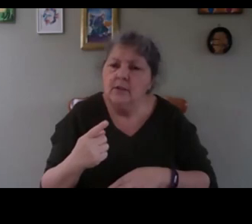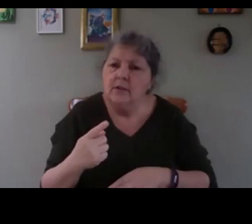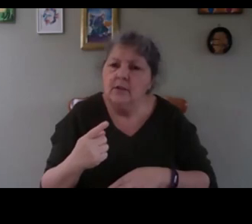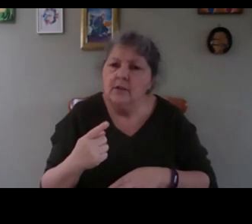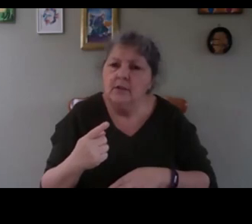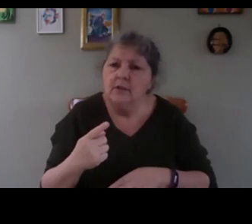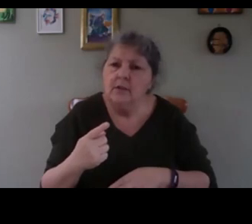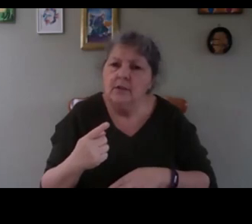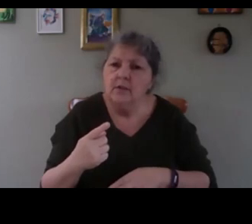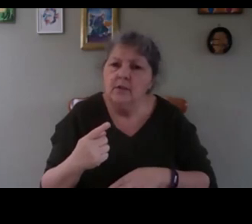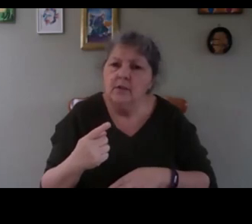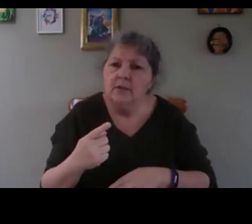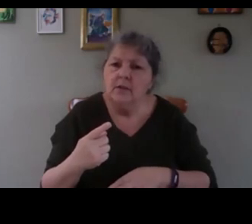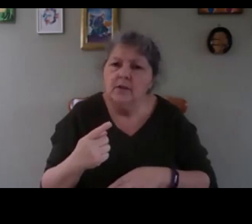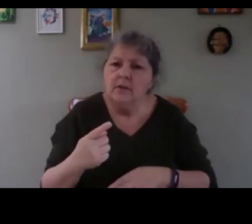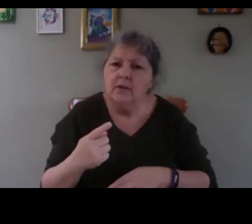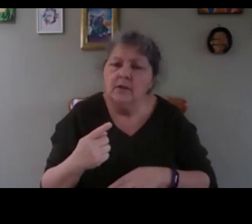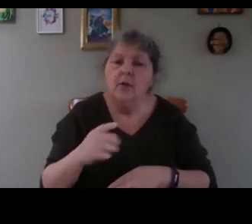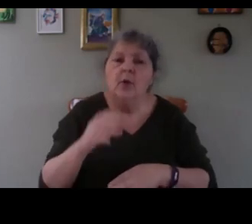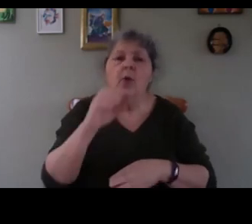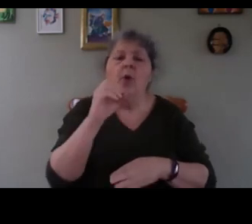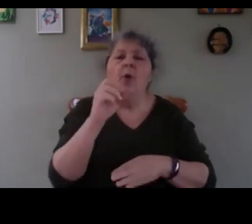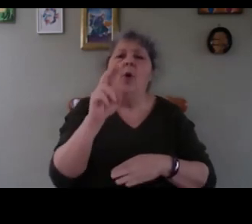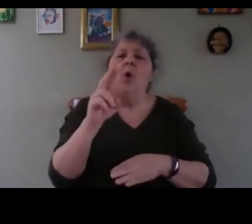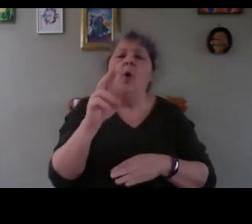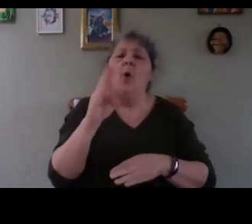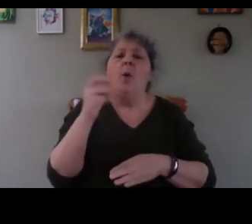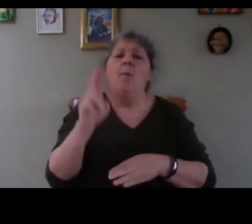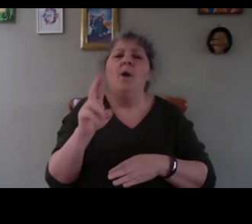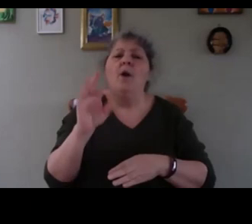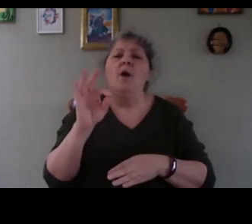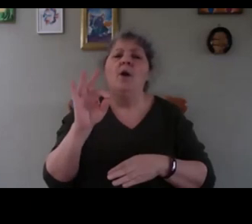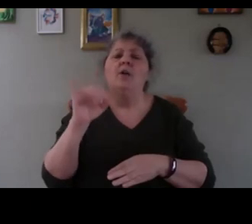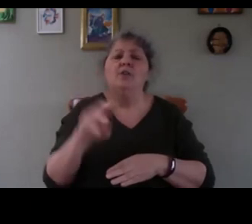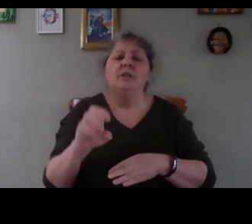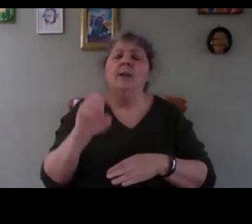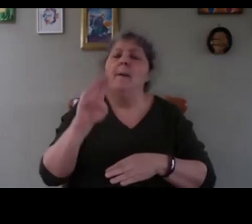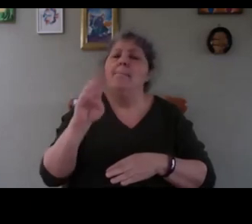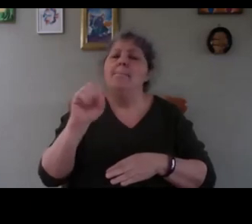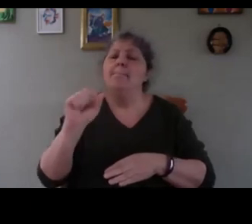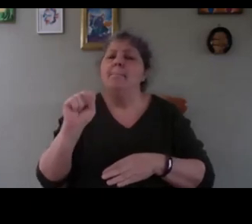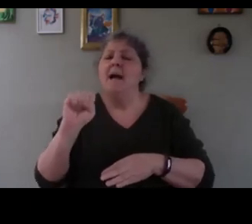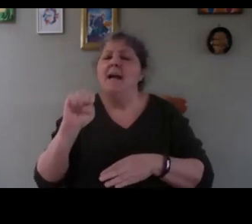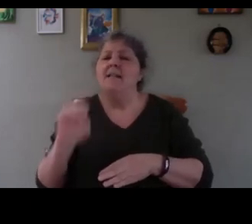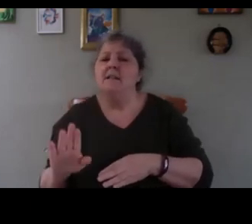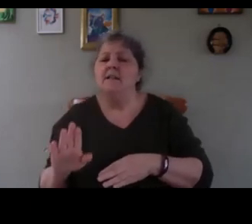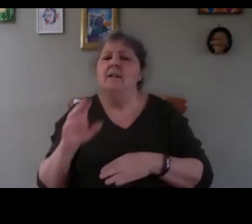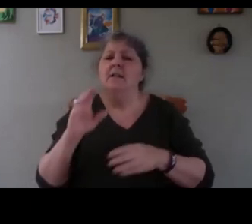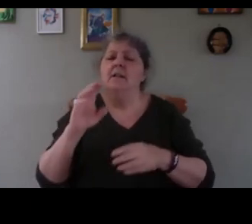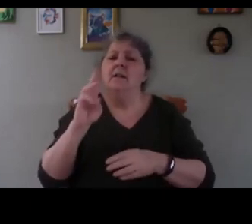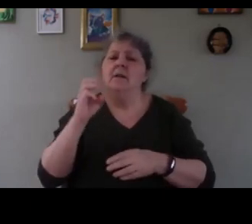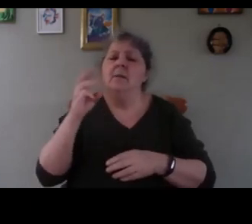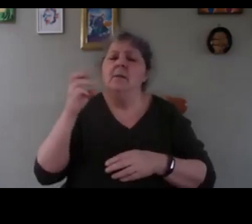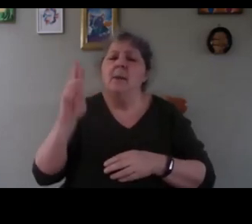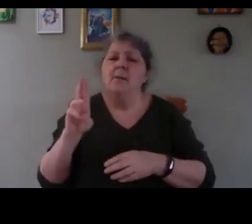use quite a lot in there aubergine a bit taller plant basil peppers they need a lot of